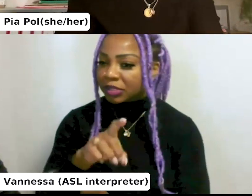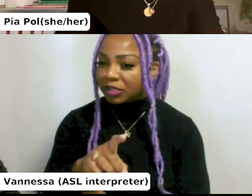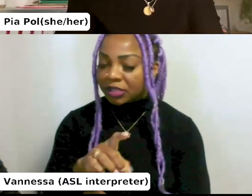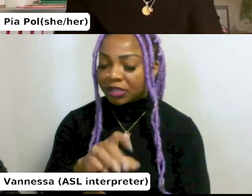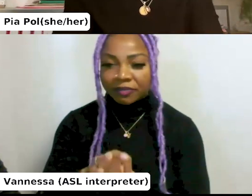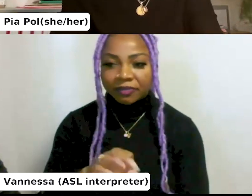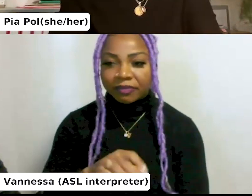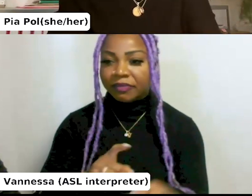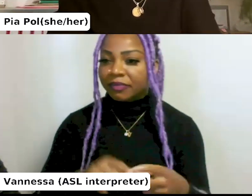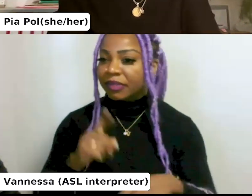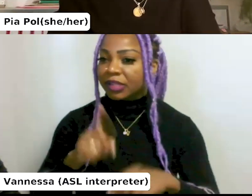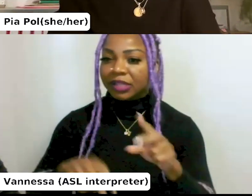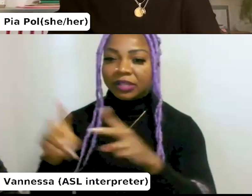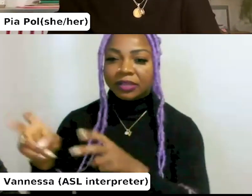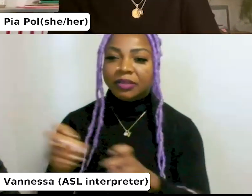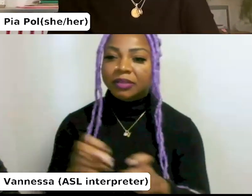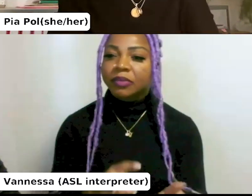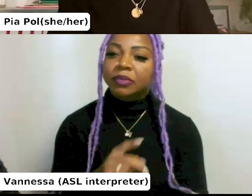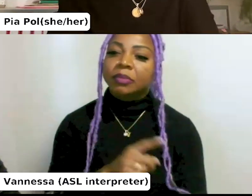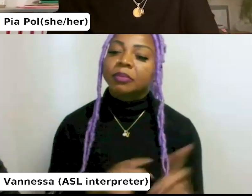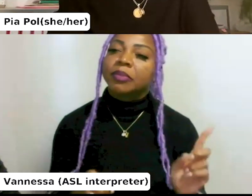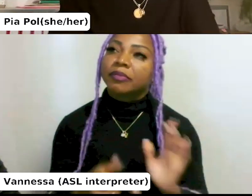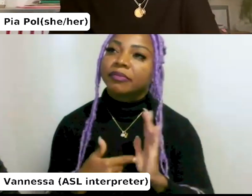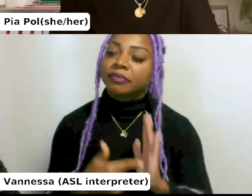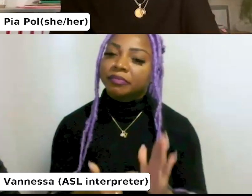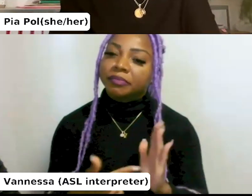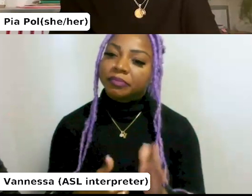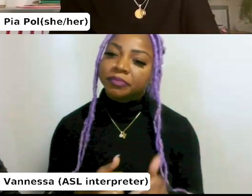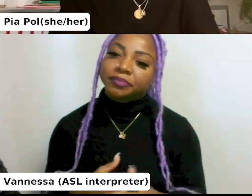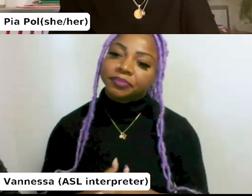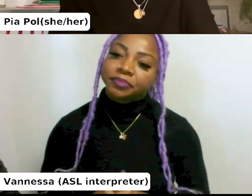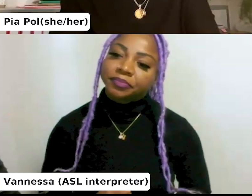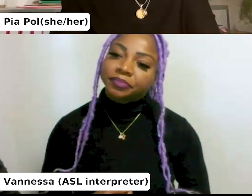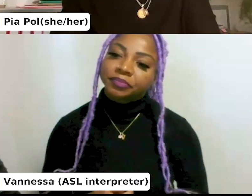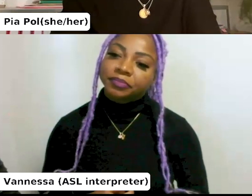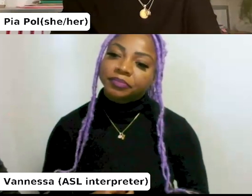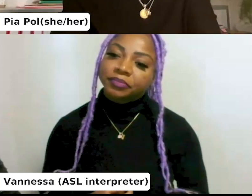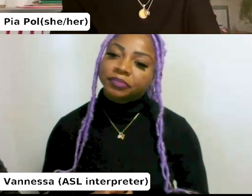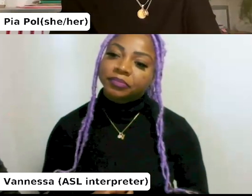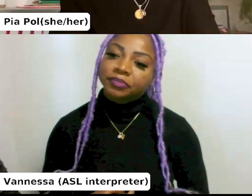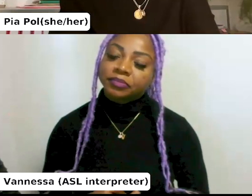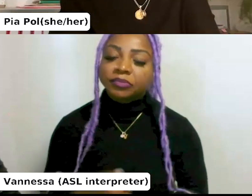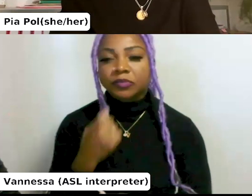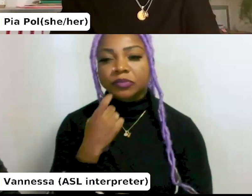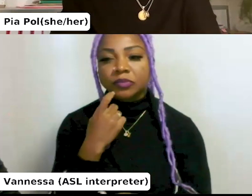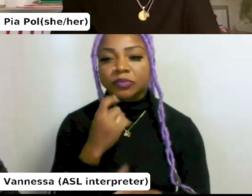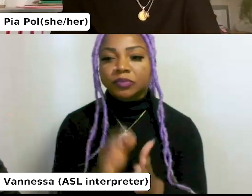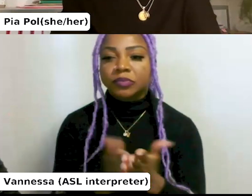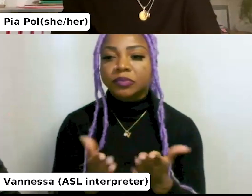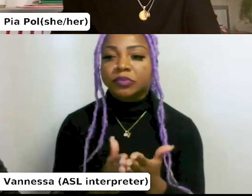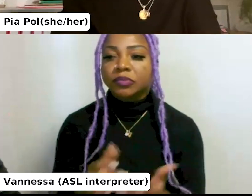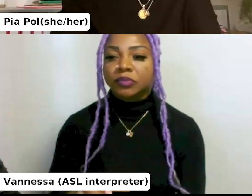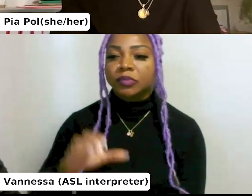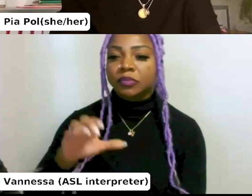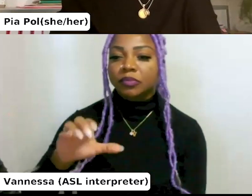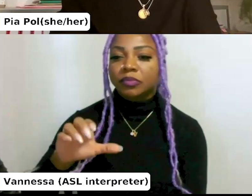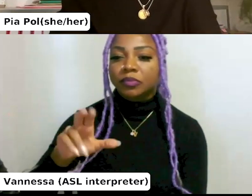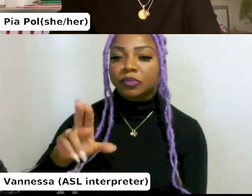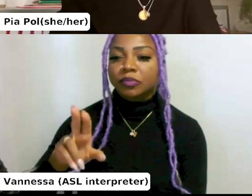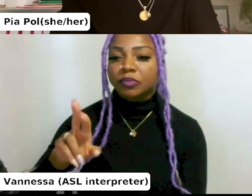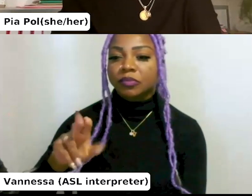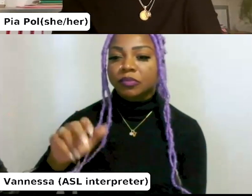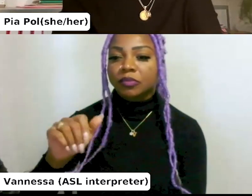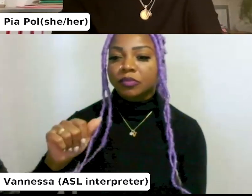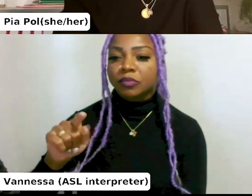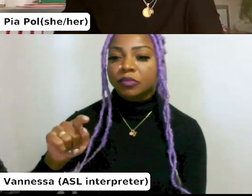for example, um, the first, uh, recent edition we did was called Curating Digital Art. Um,